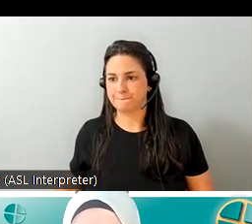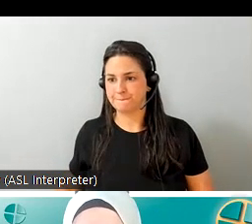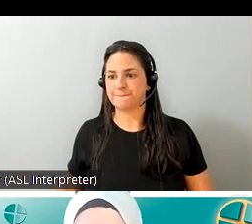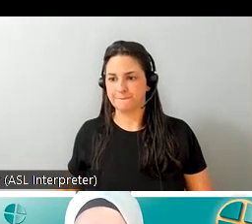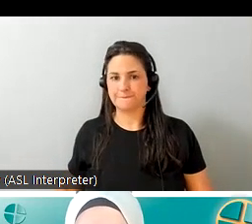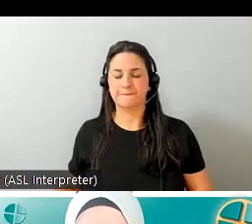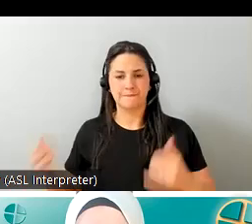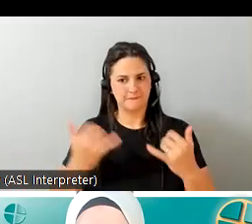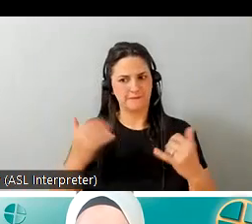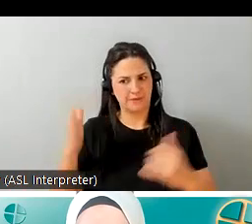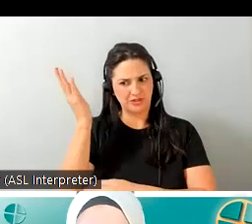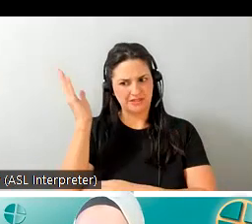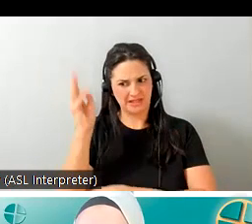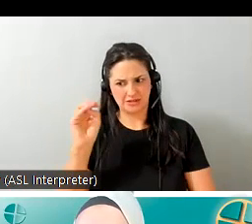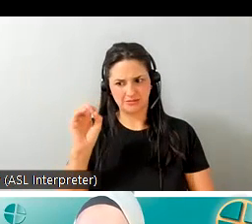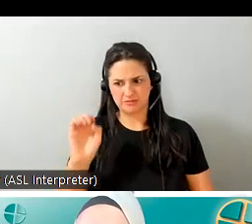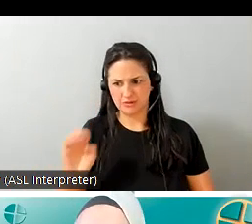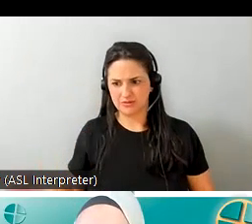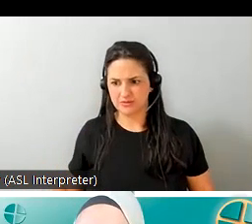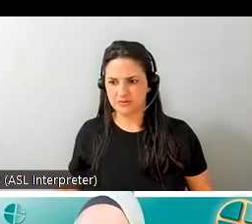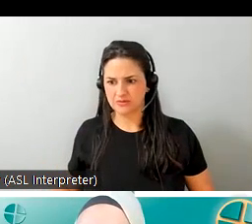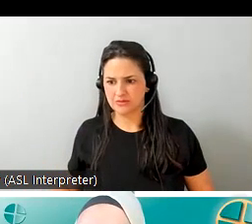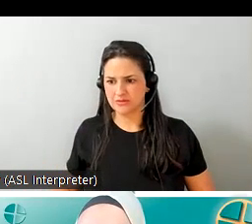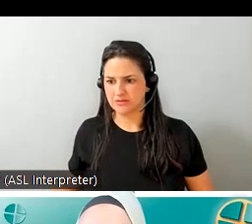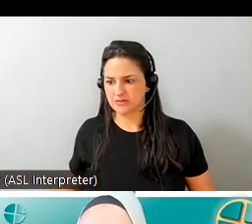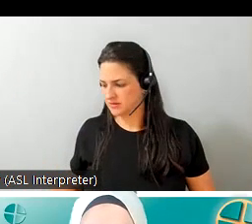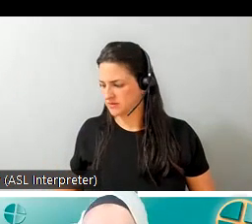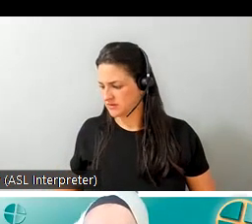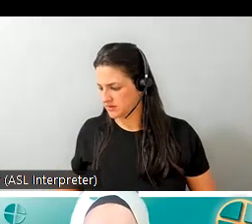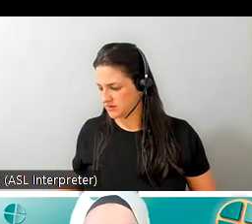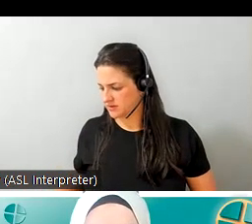mode okay let's see here stop share